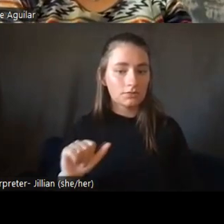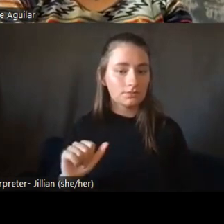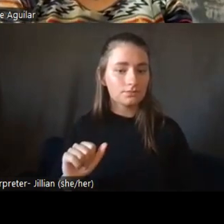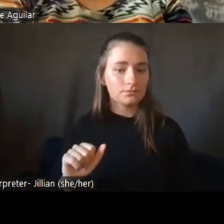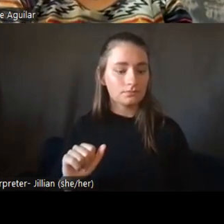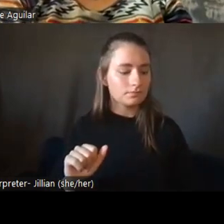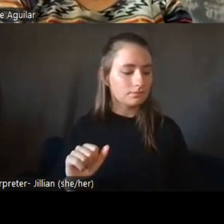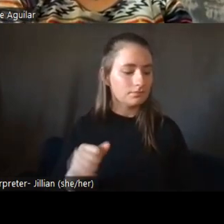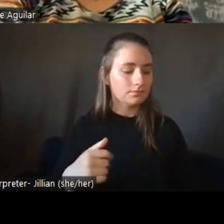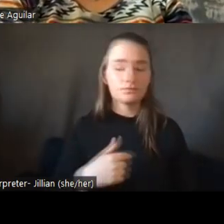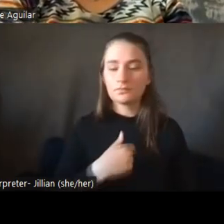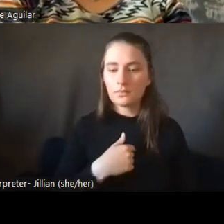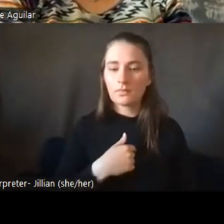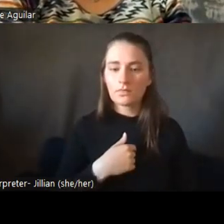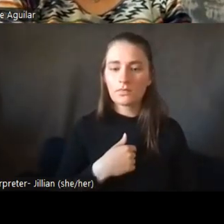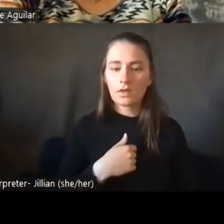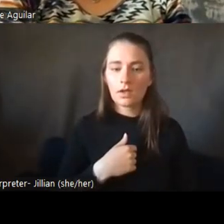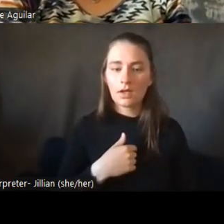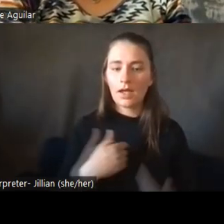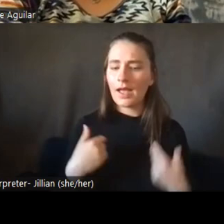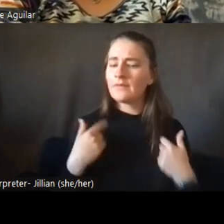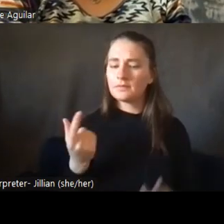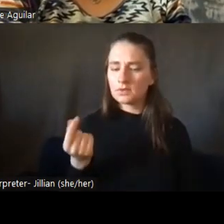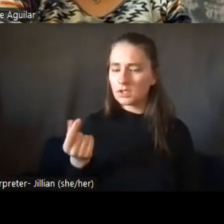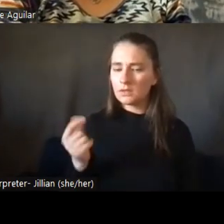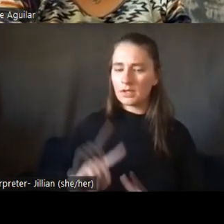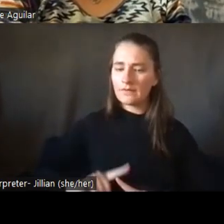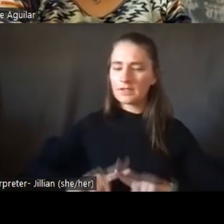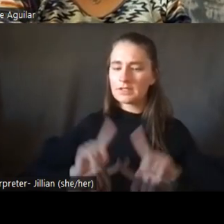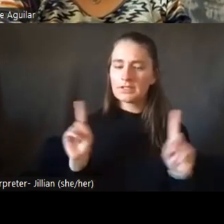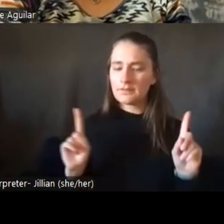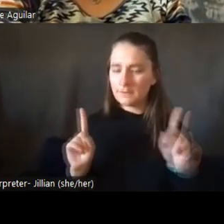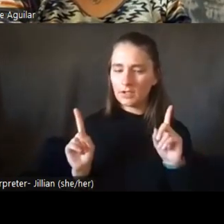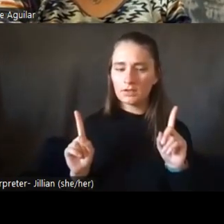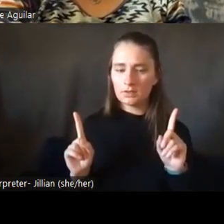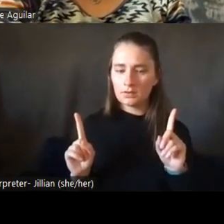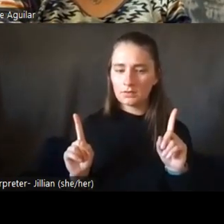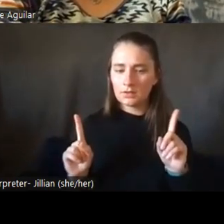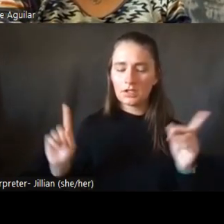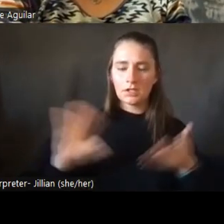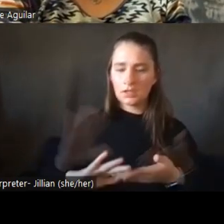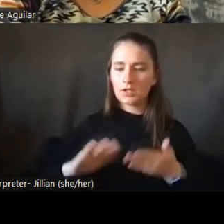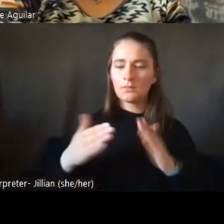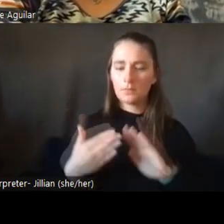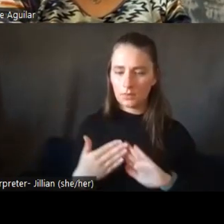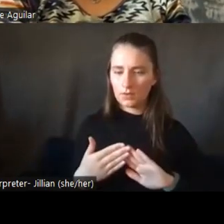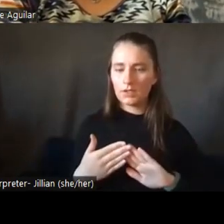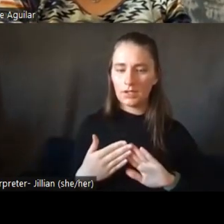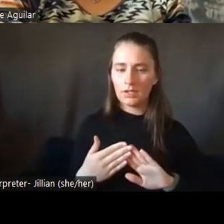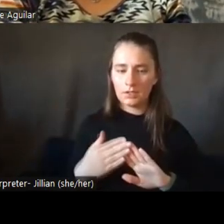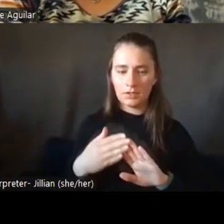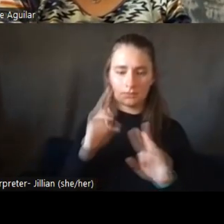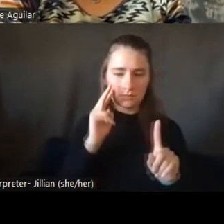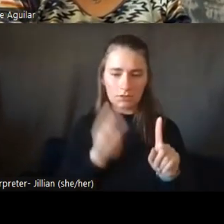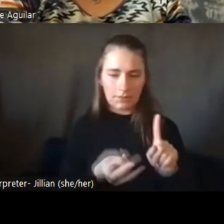I have a little bit different of a community perspective, because we are